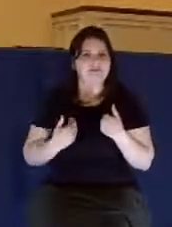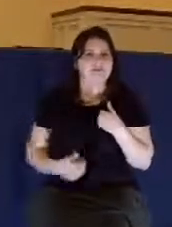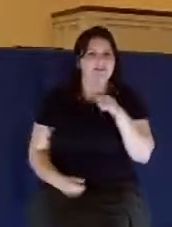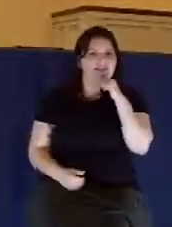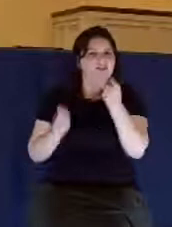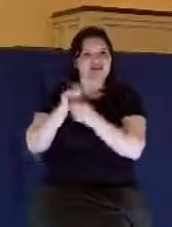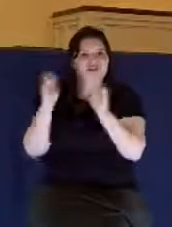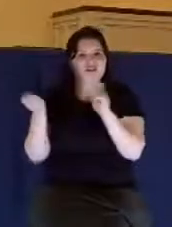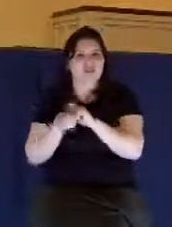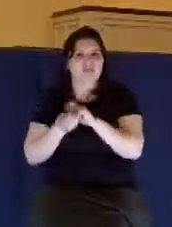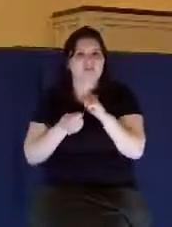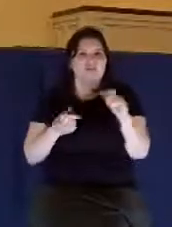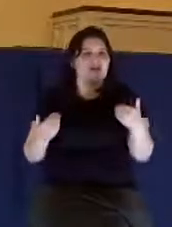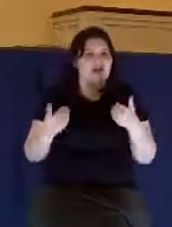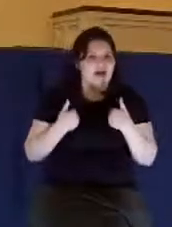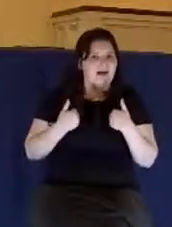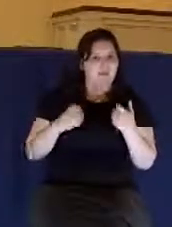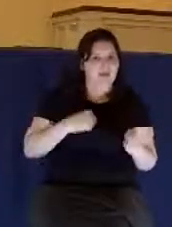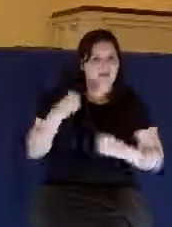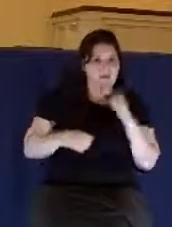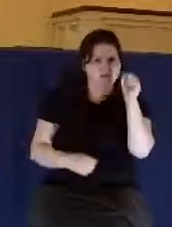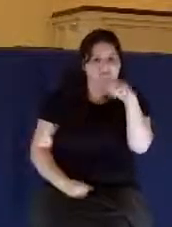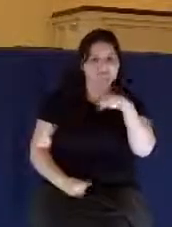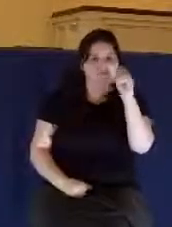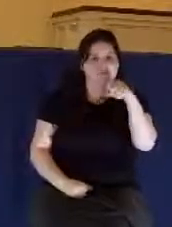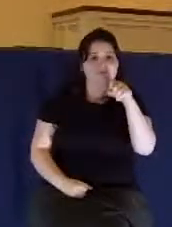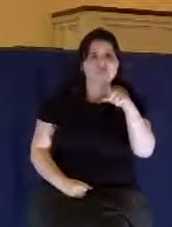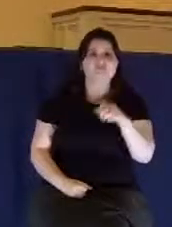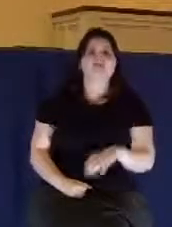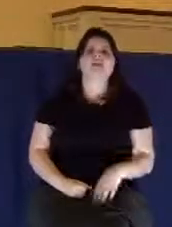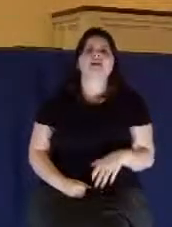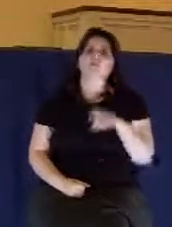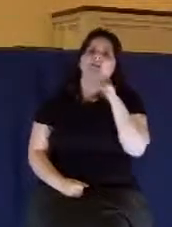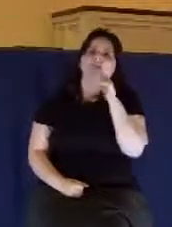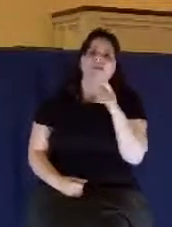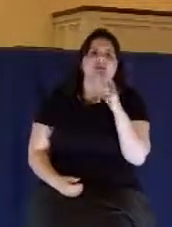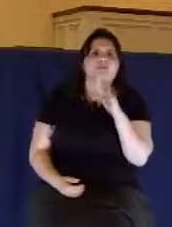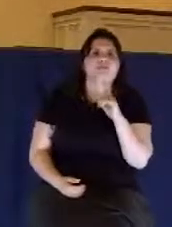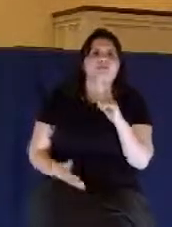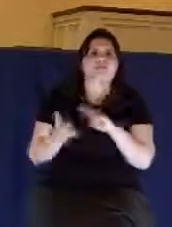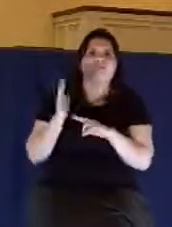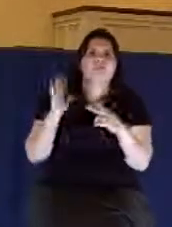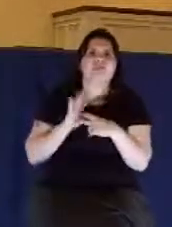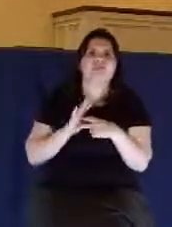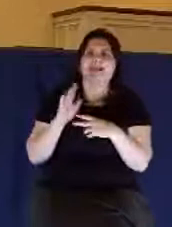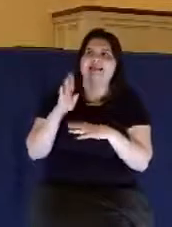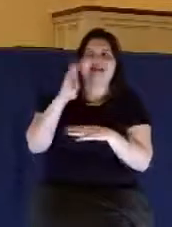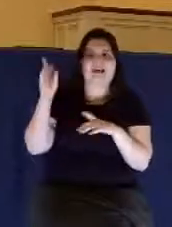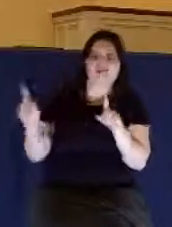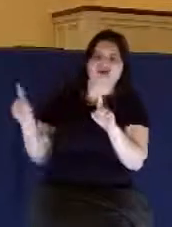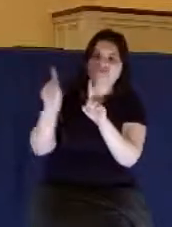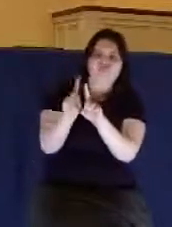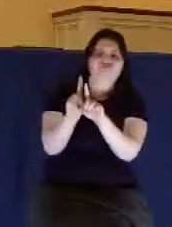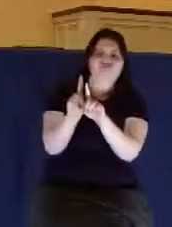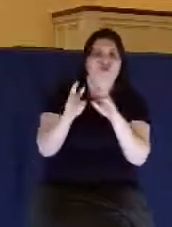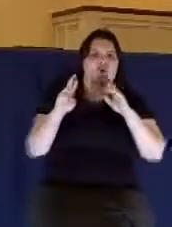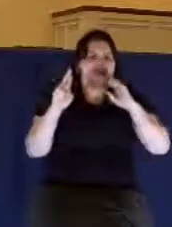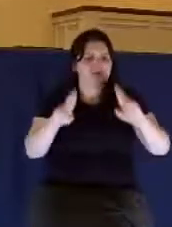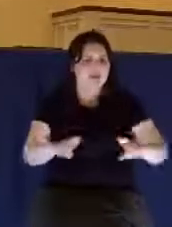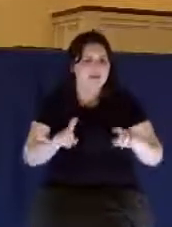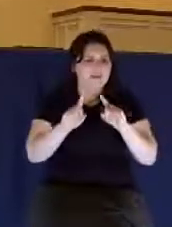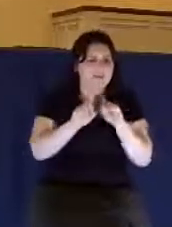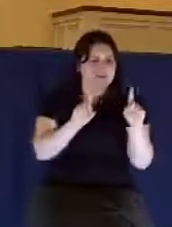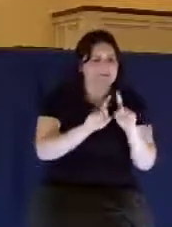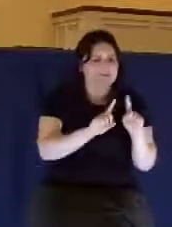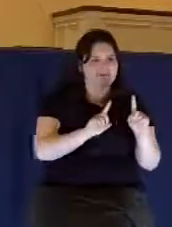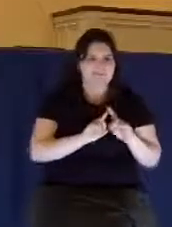us what we need at that time. When we say that God is immutable or unchanging, we don't mean that God is not there with us responding differently in different